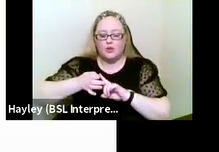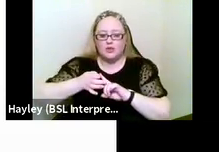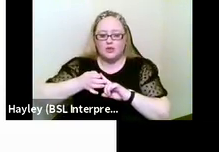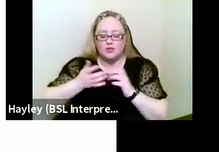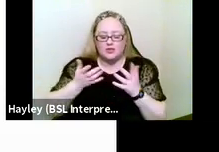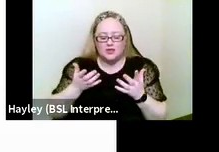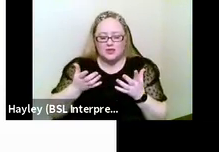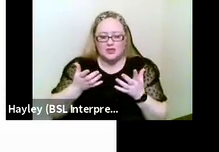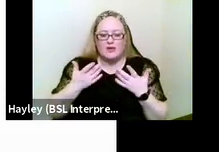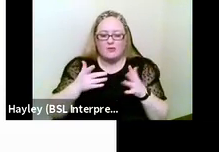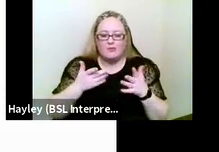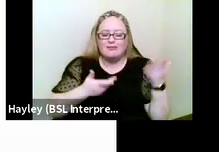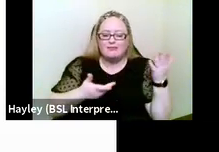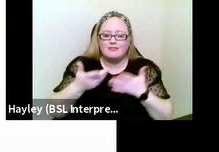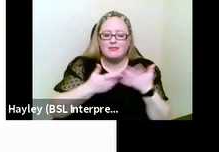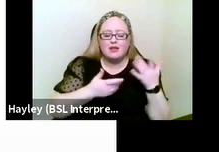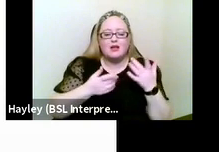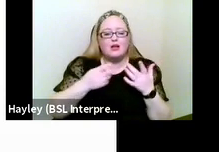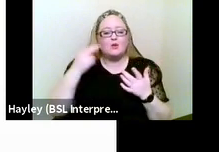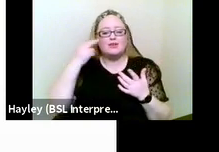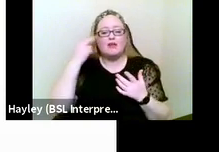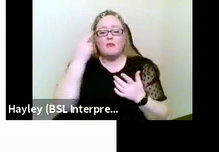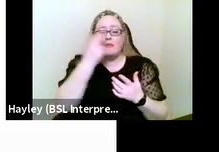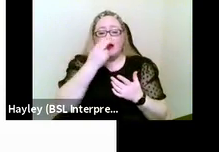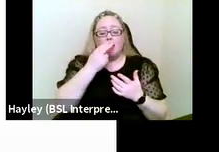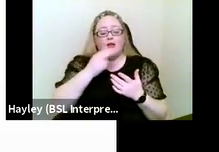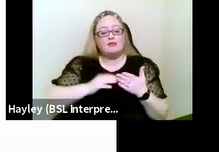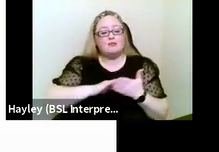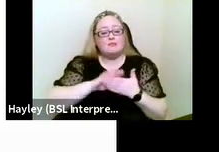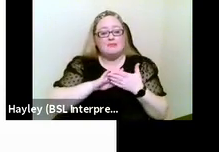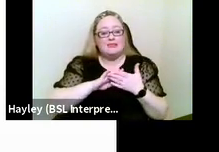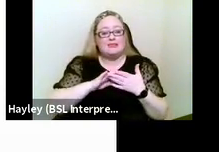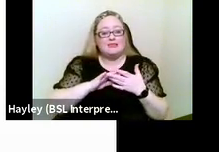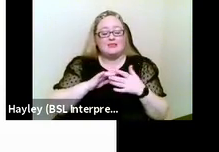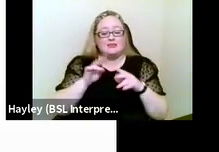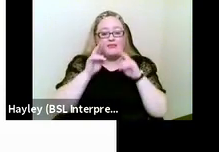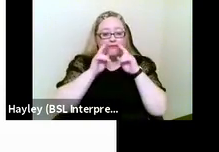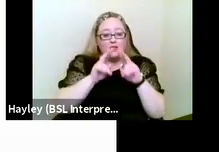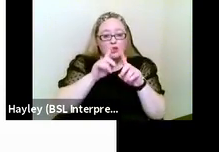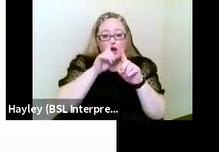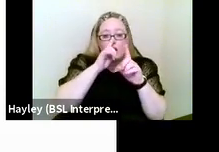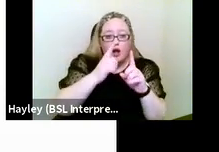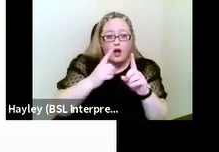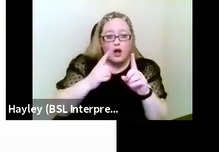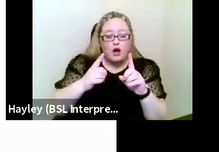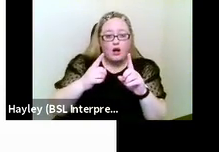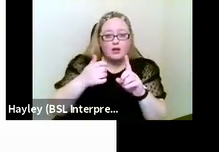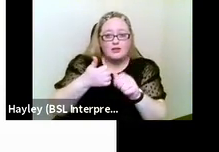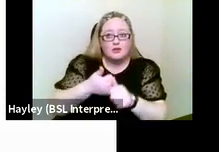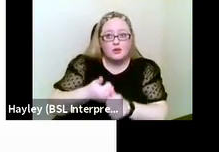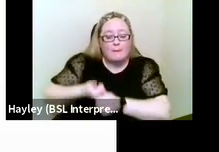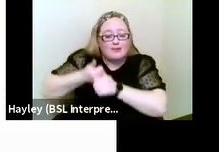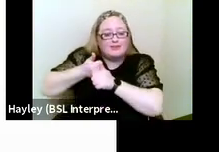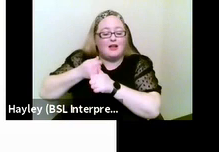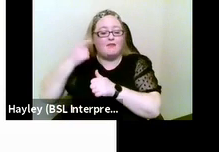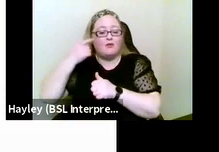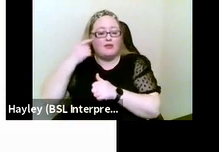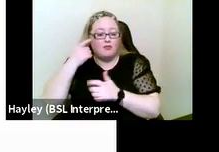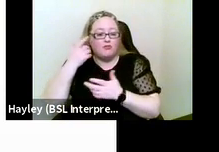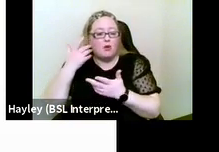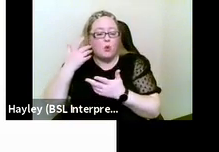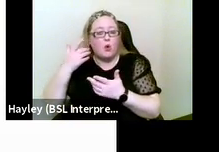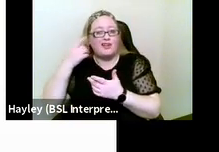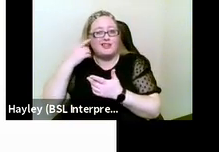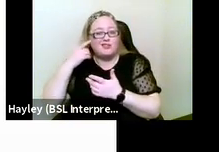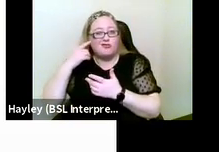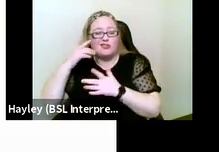sense to compensate for the other. At what point does impairment in one become such that